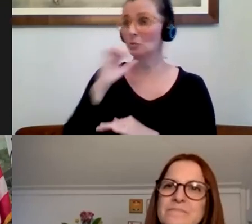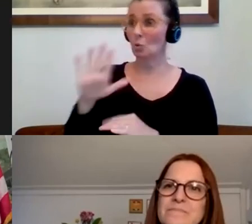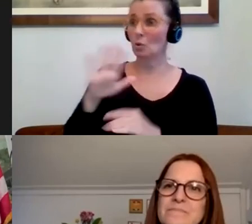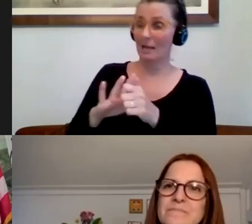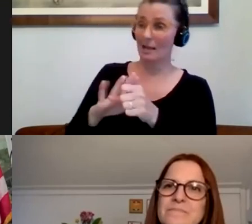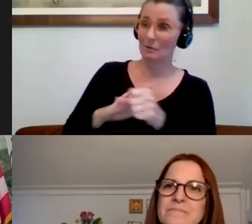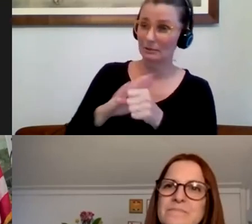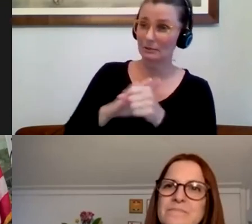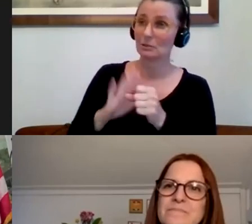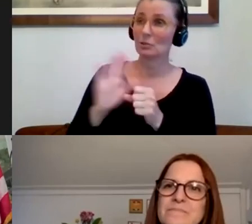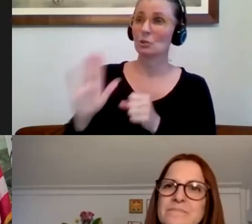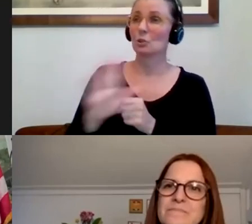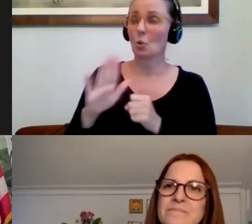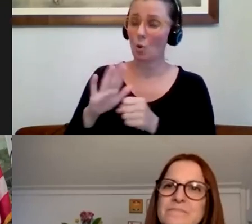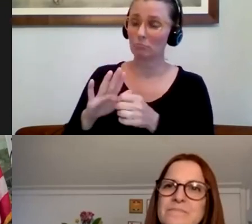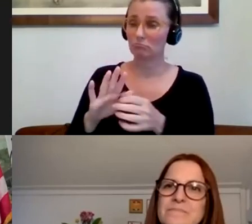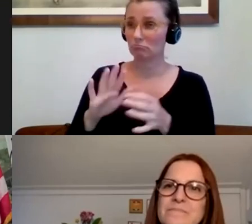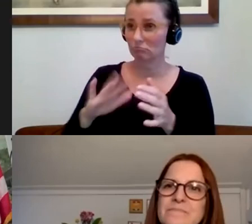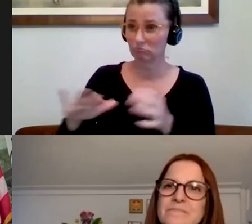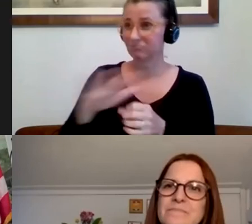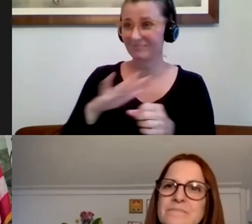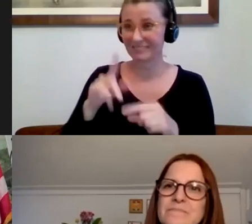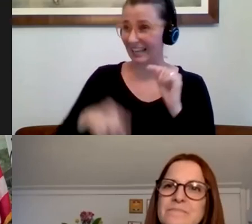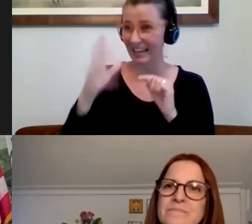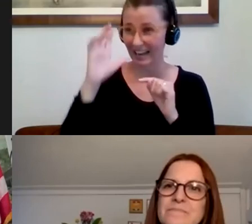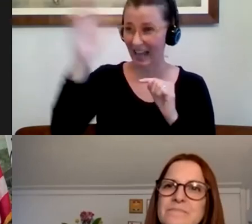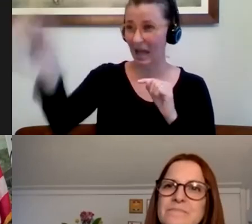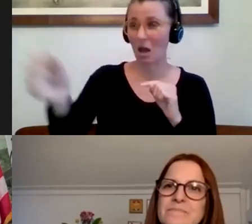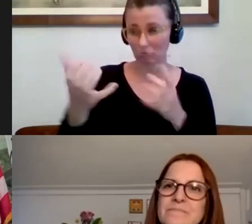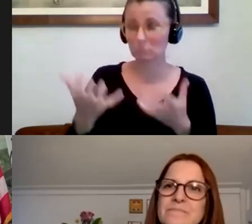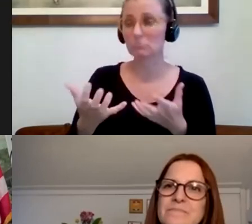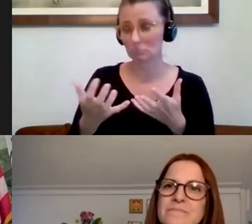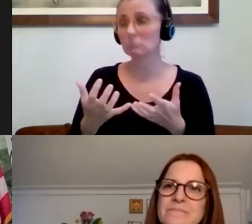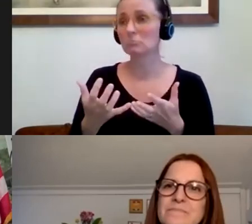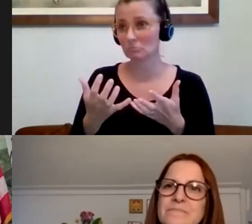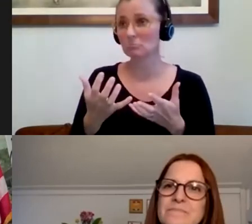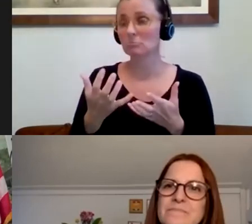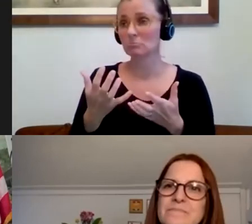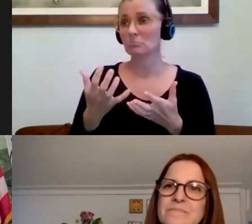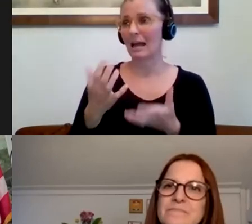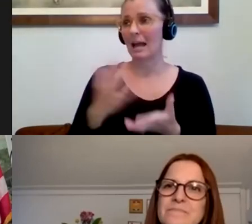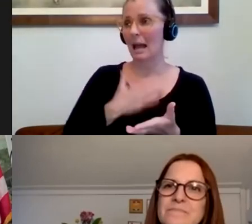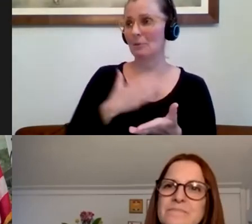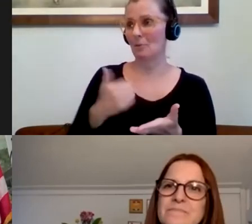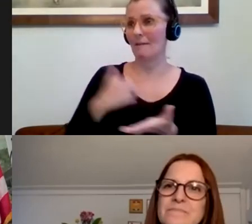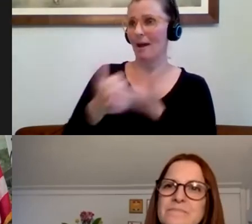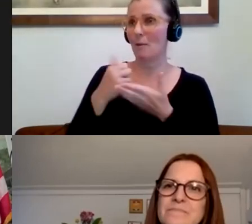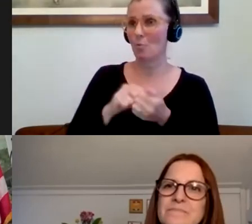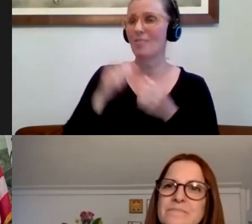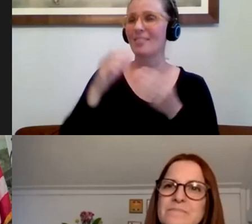wards rather that you know can't get out, we're happy to have, have you help us with that, with the delivery.